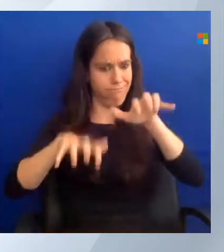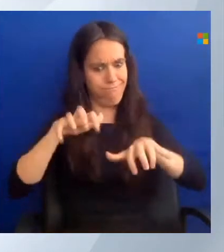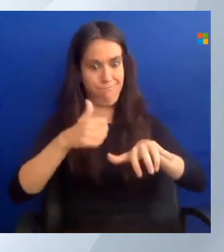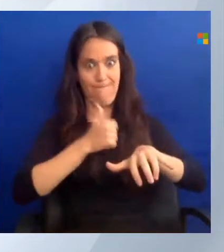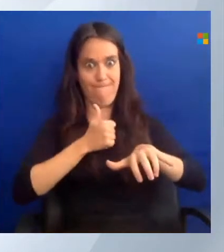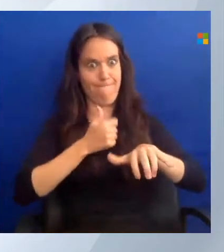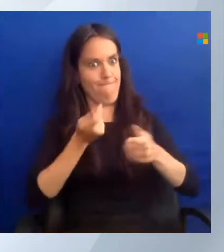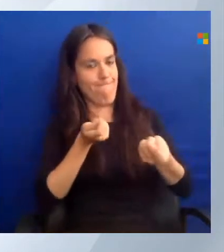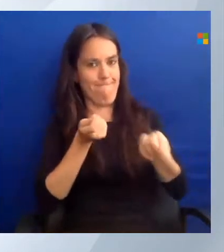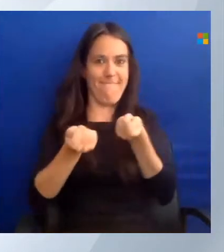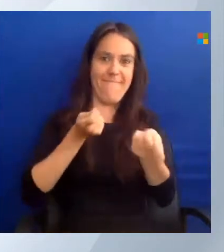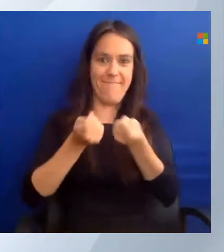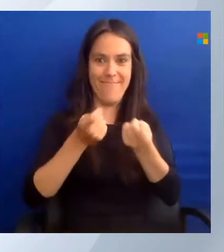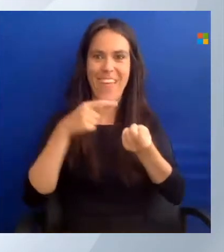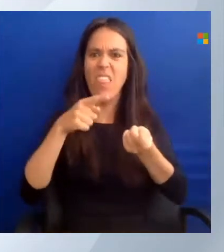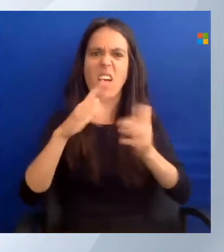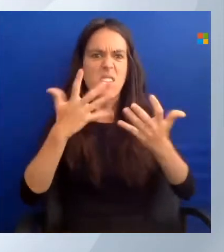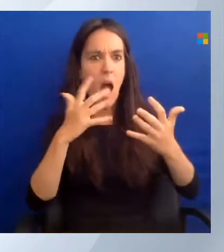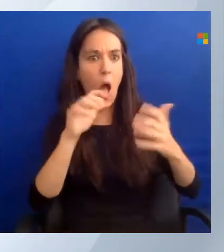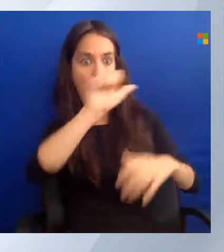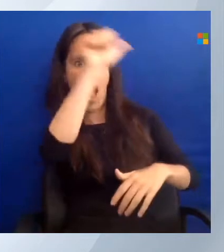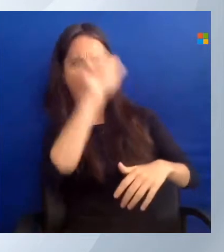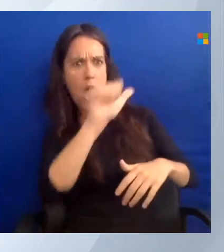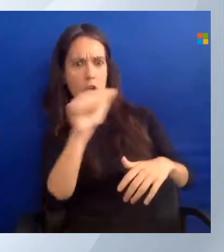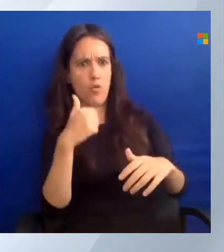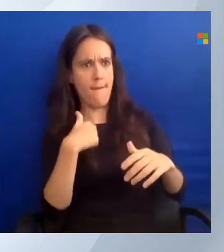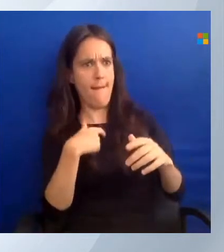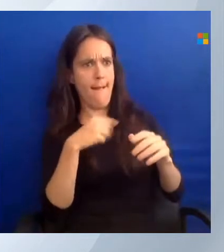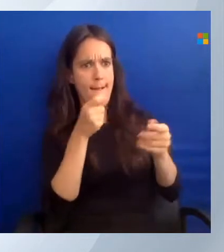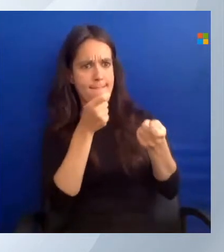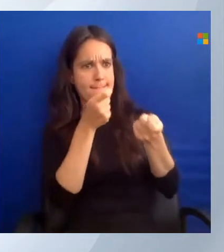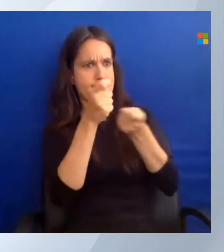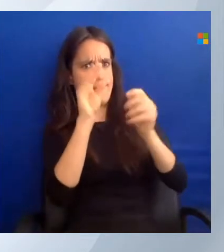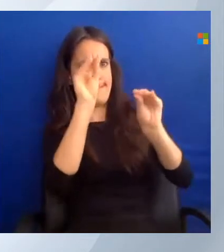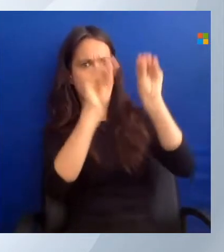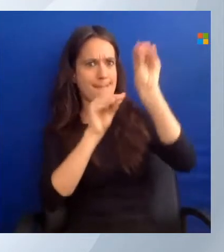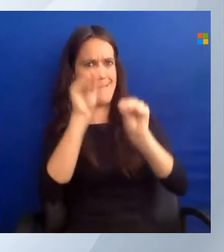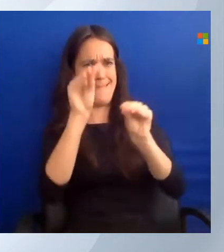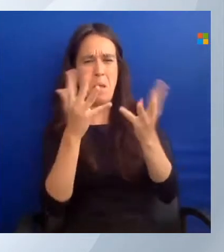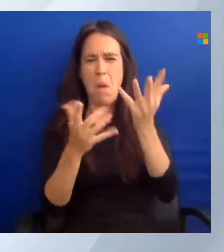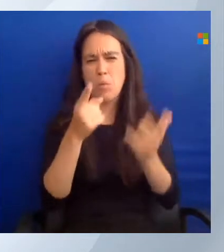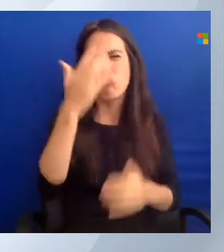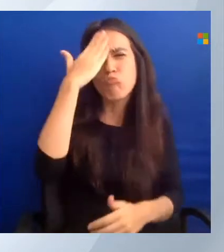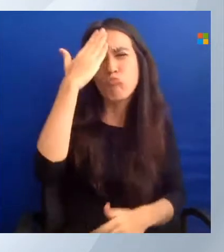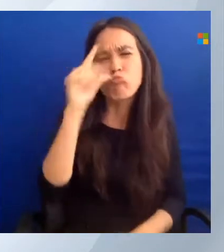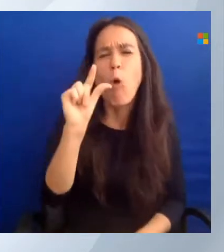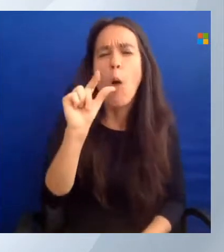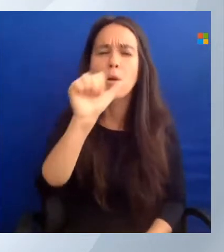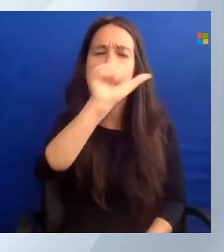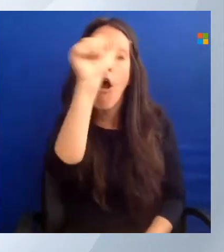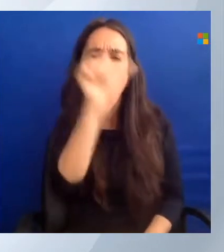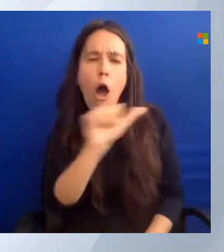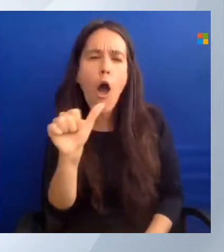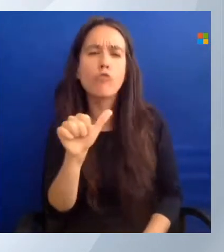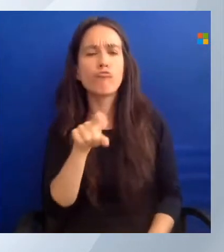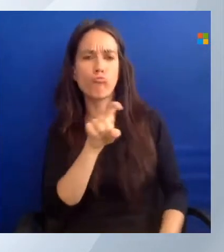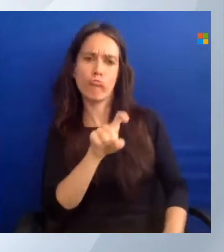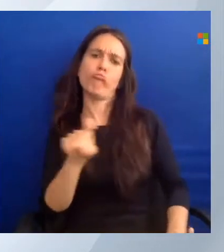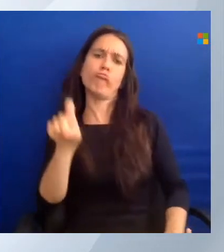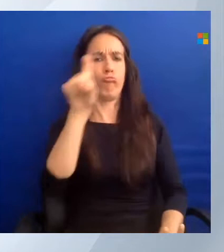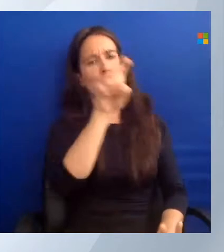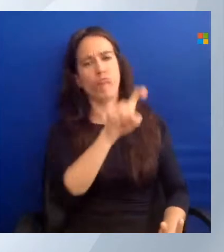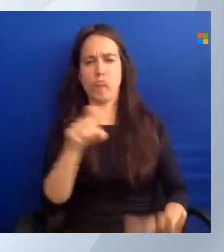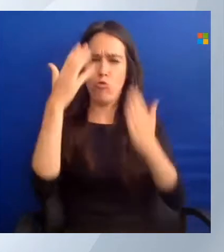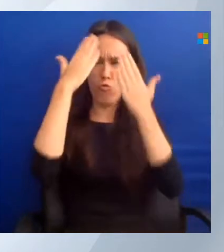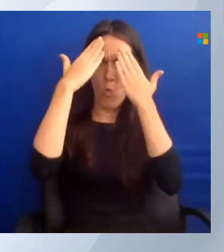how to automate Azure. So, let's say you're already a bit familiar with Azure. You know your way around the portal. You've created your own